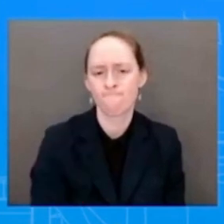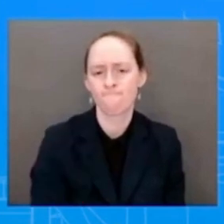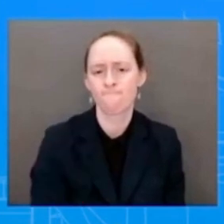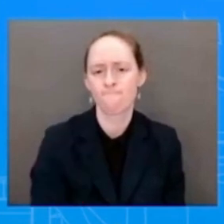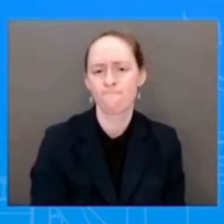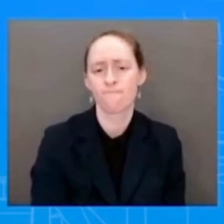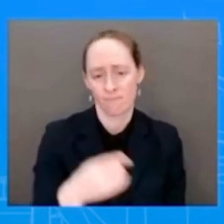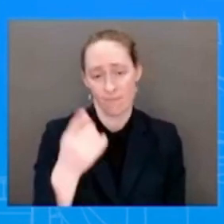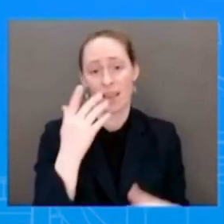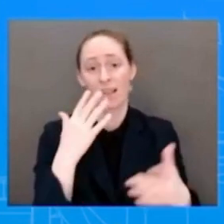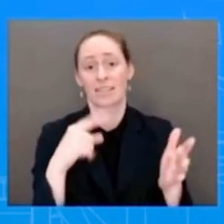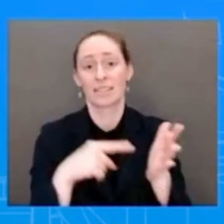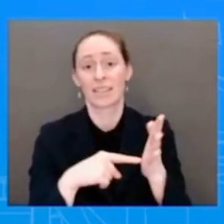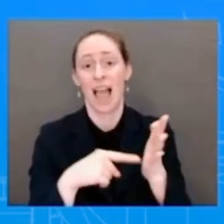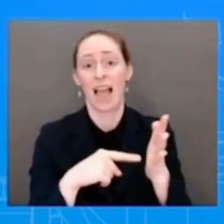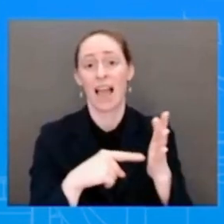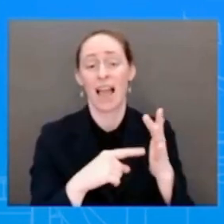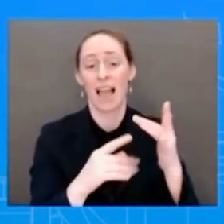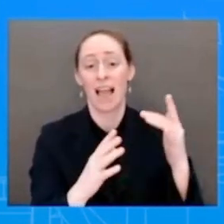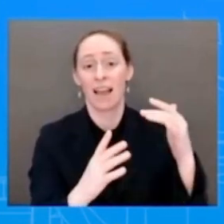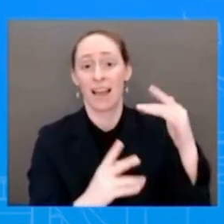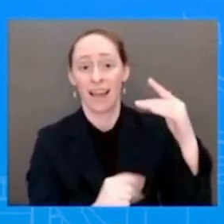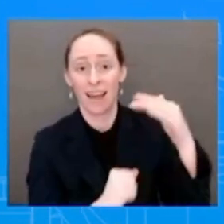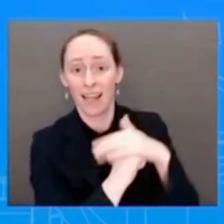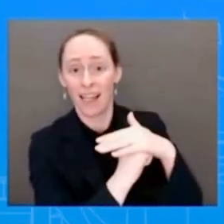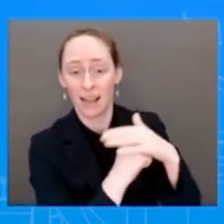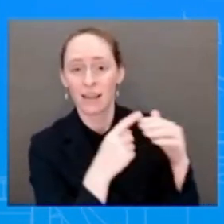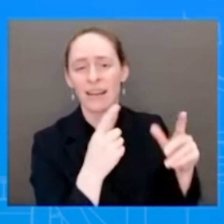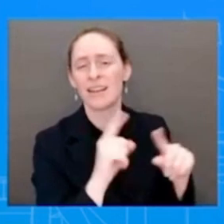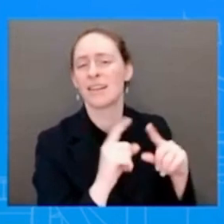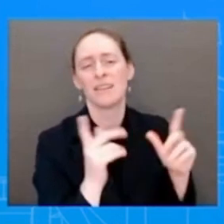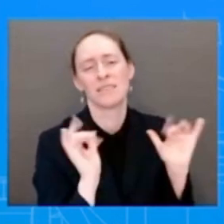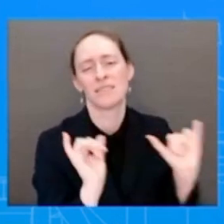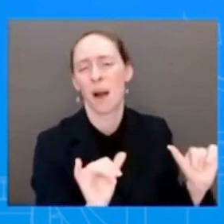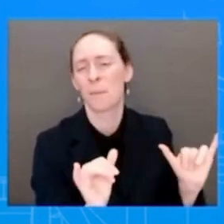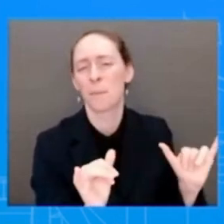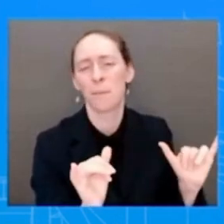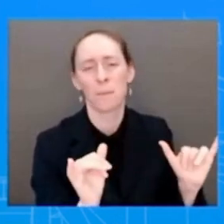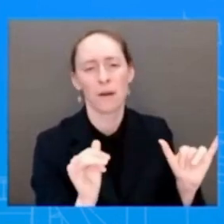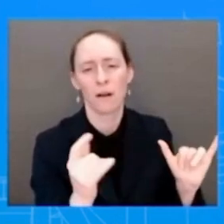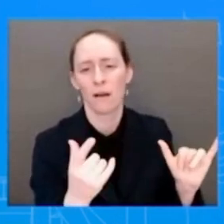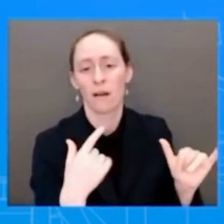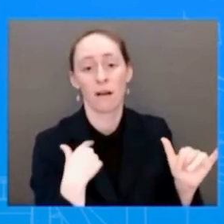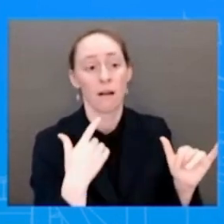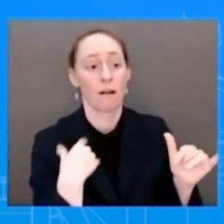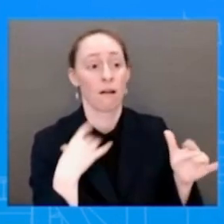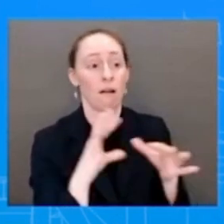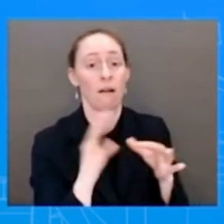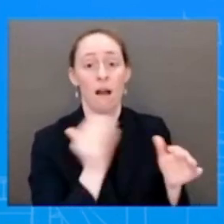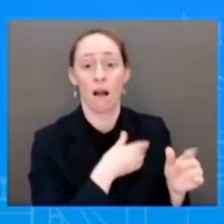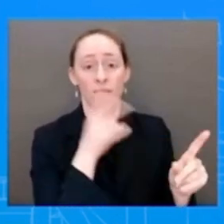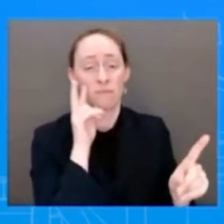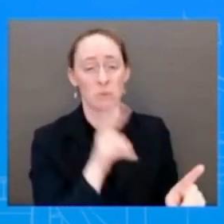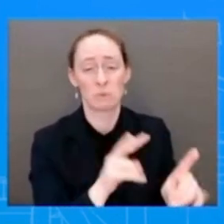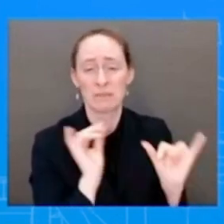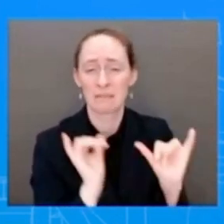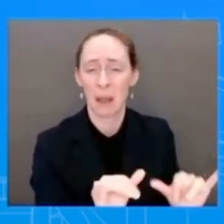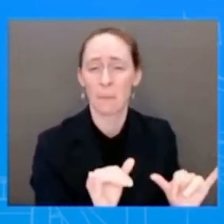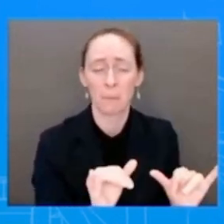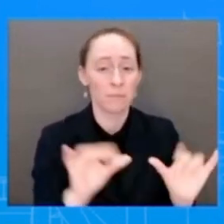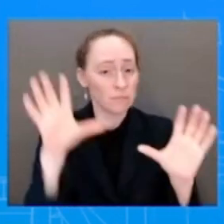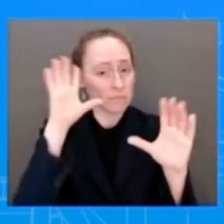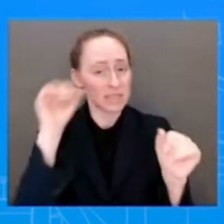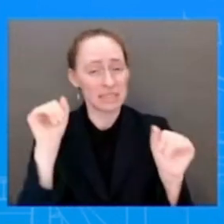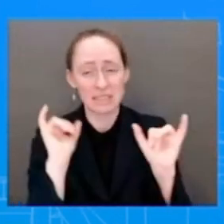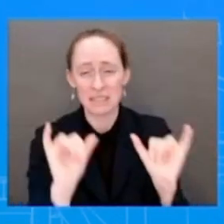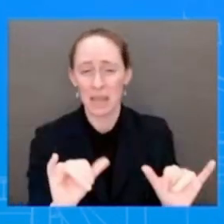And that has not changed. You saw that from our readout yesterday. You've heard this from me. You've heard it from the President. You've heard it from Brian Deese and others in this administration